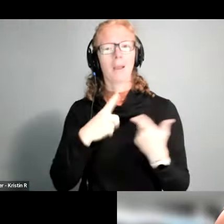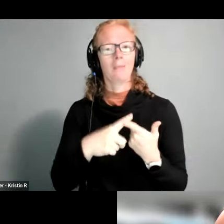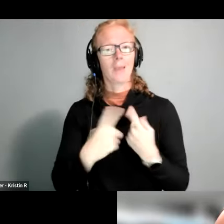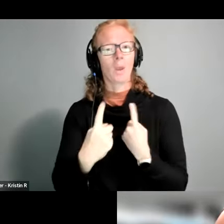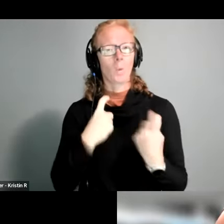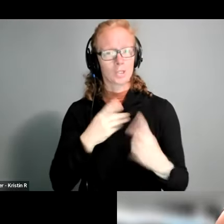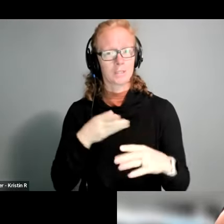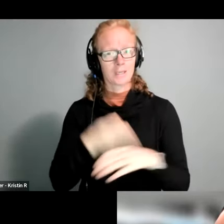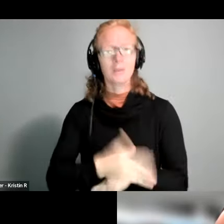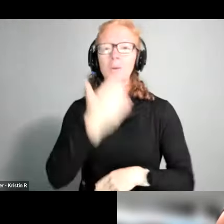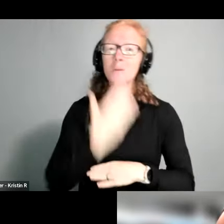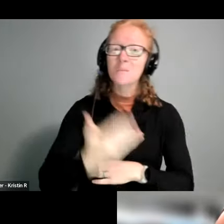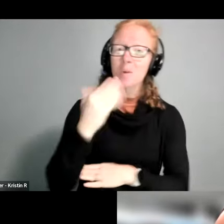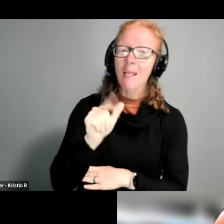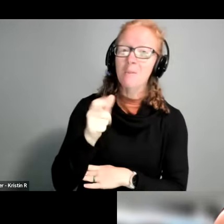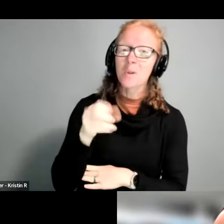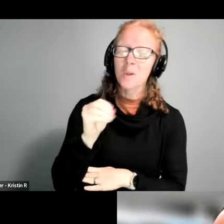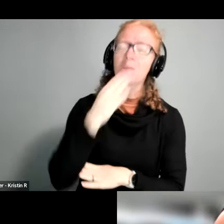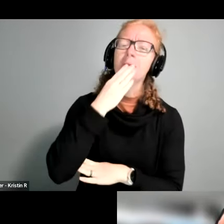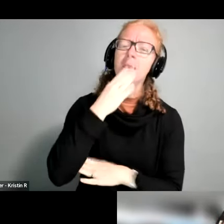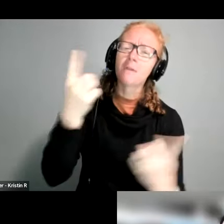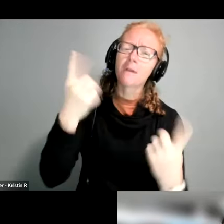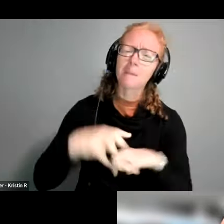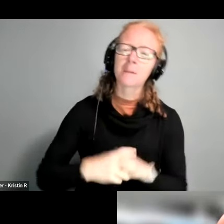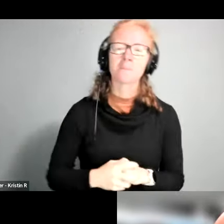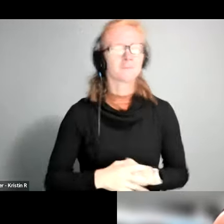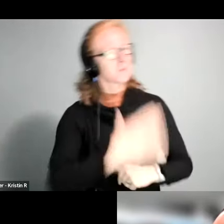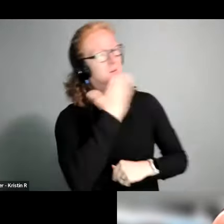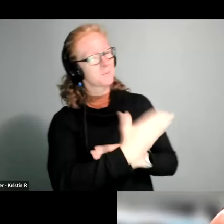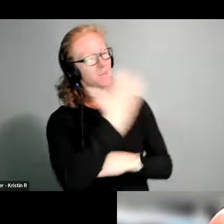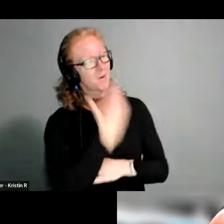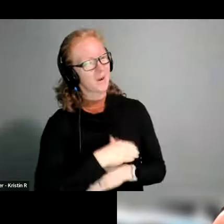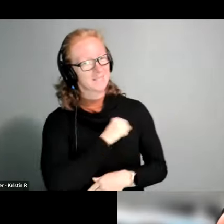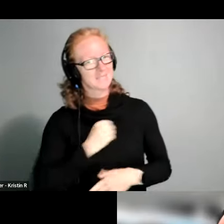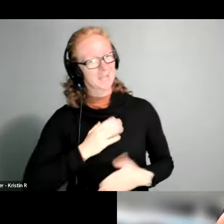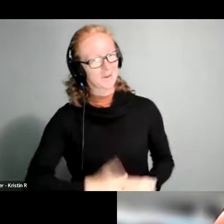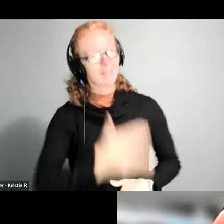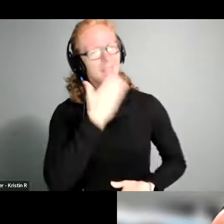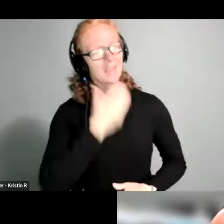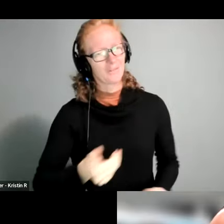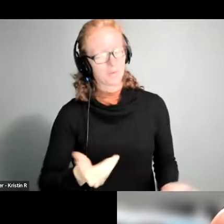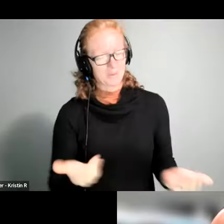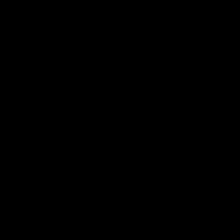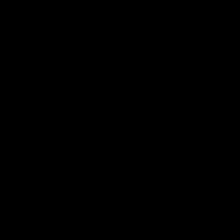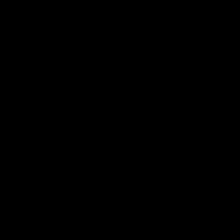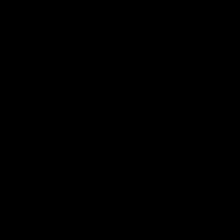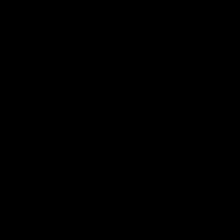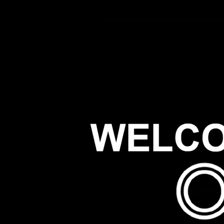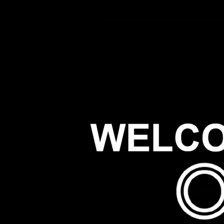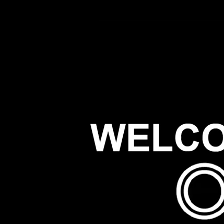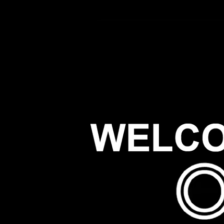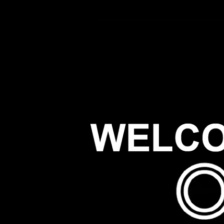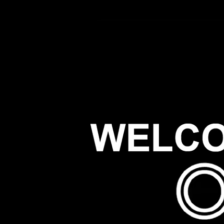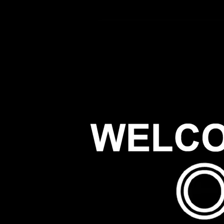good morning alberto thank you for being with us good morning senator thank you for having us uh always a pleasure to be with the community to